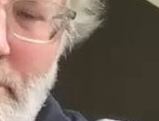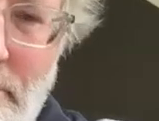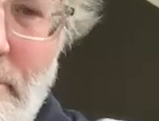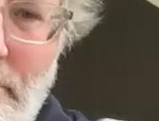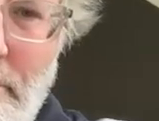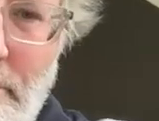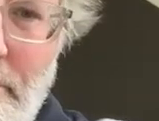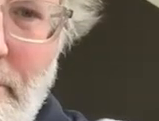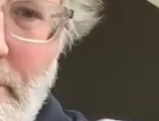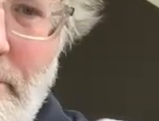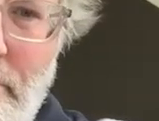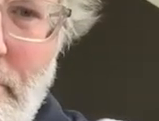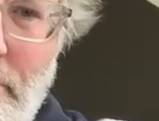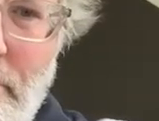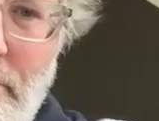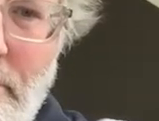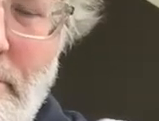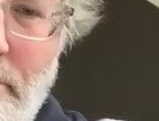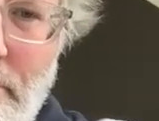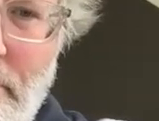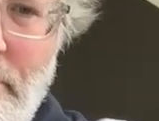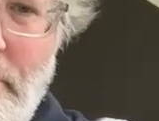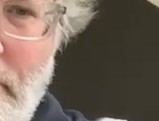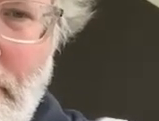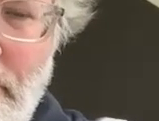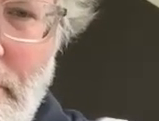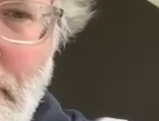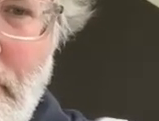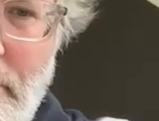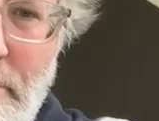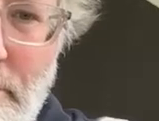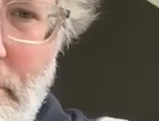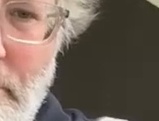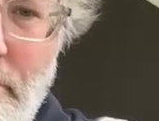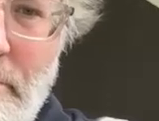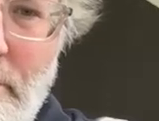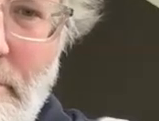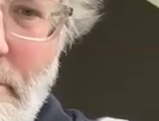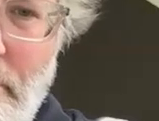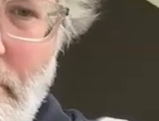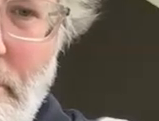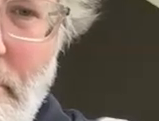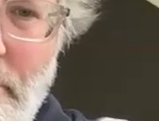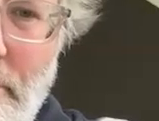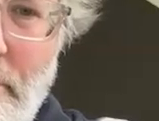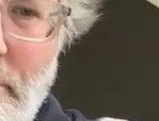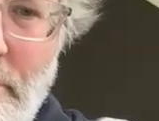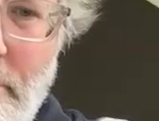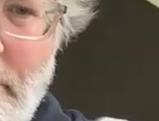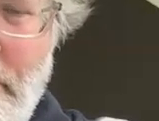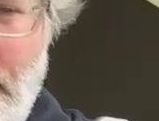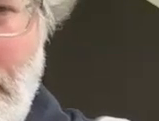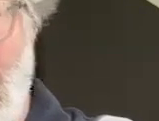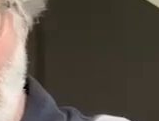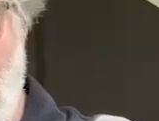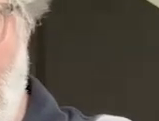decades fossil fuel companies have pretended that they too are operating in the public interest because operating in the public interest